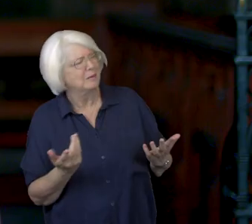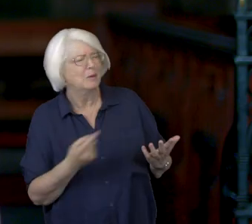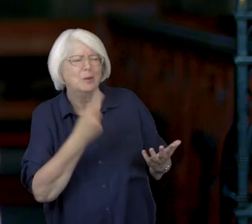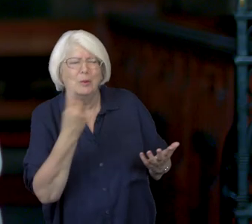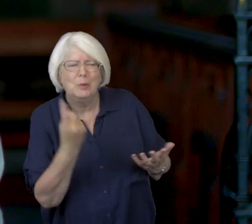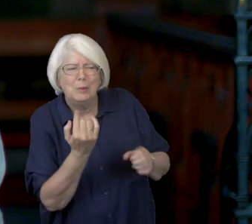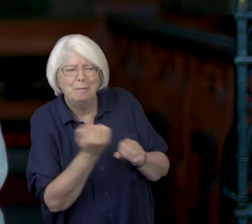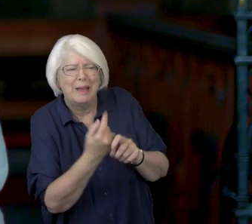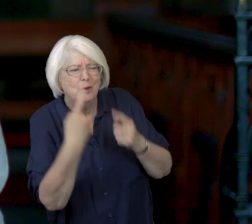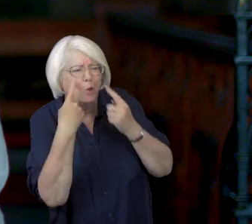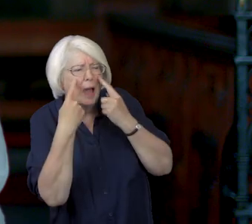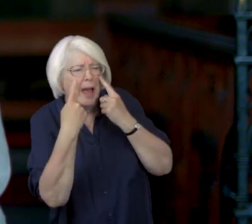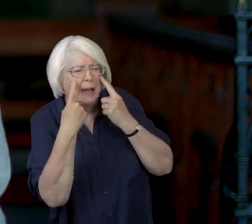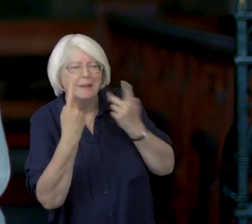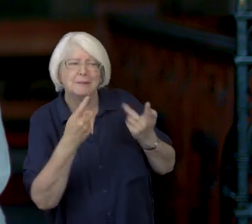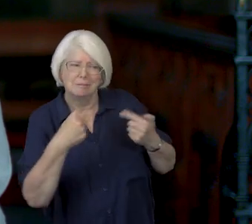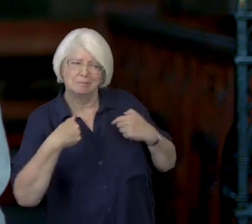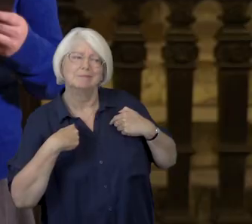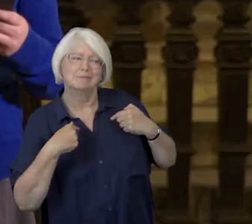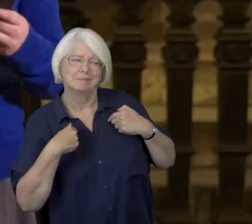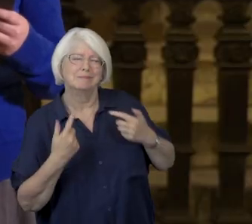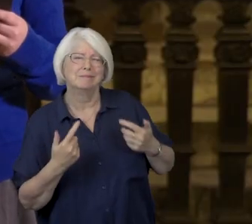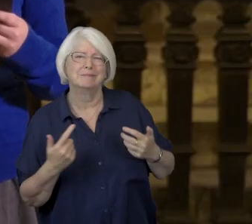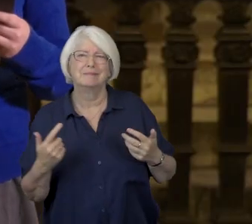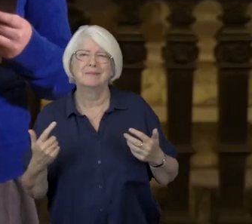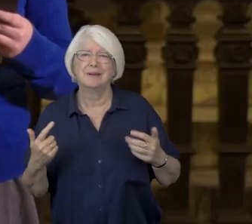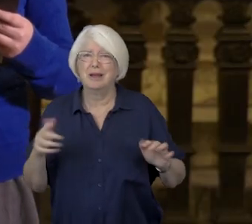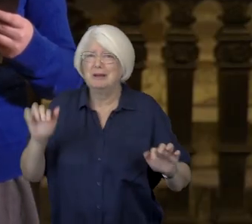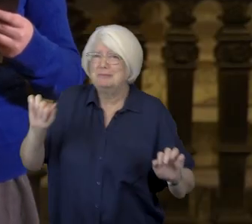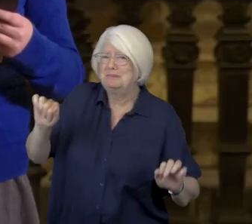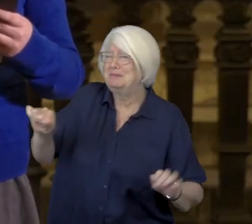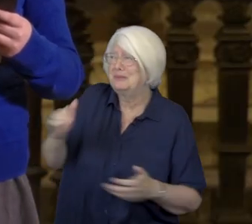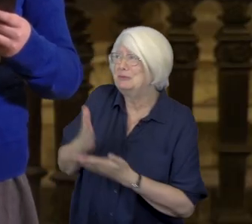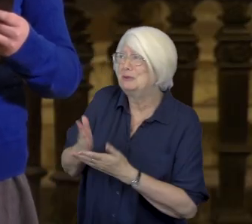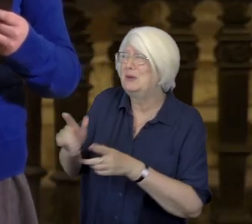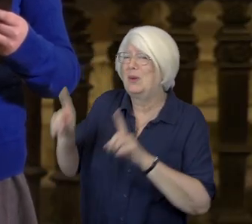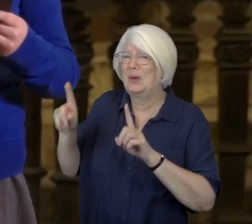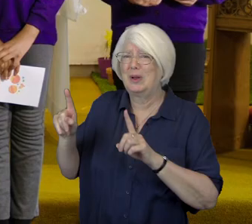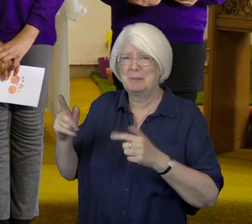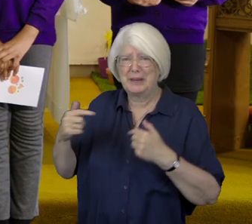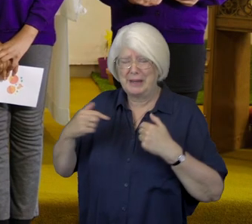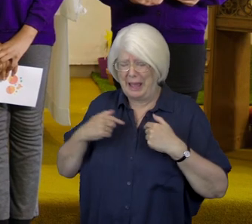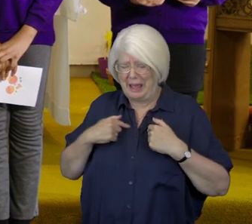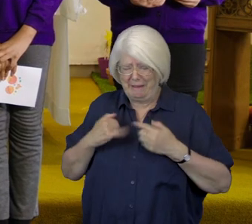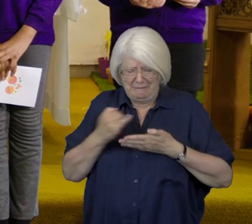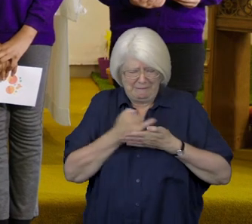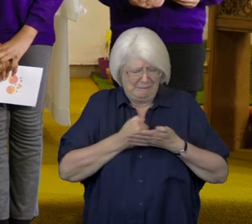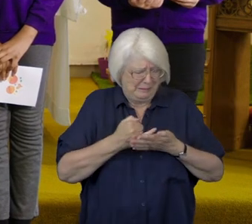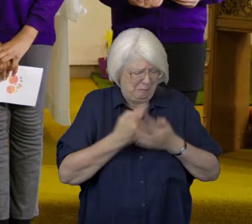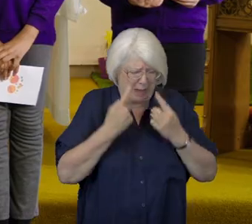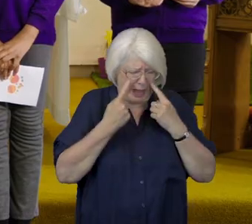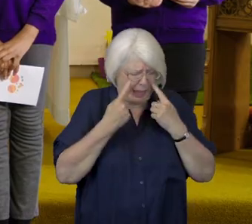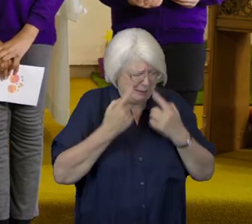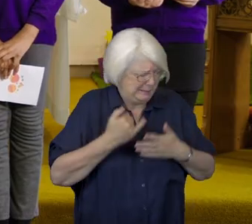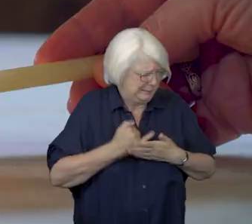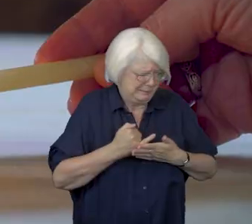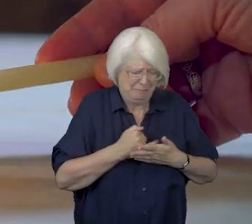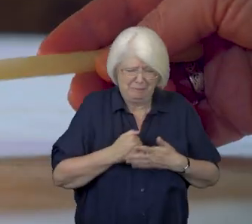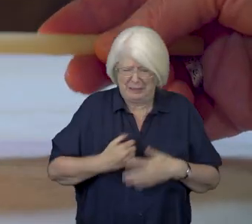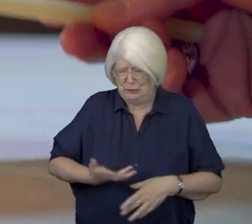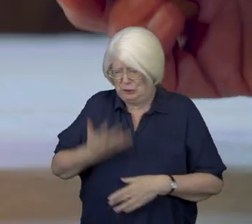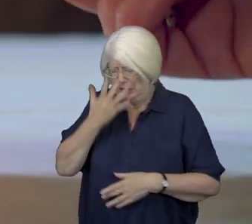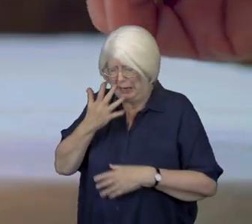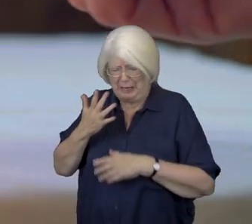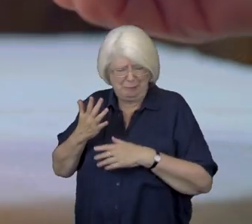my hand and smiling did reply, who made the eyes but I? Truth, Lord,